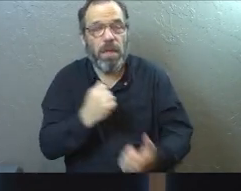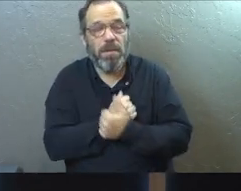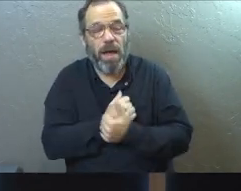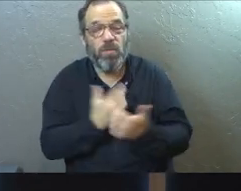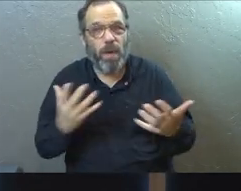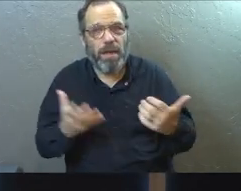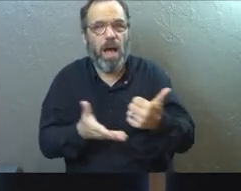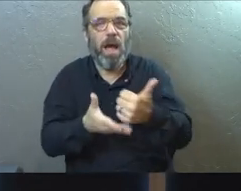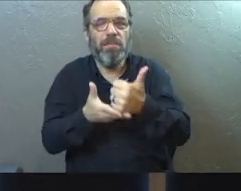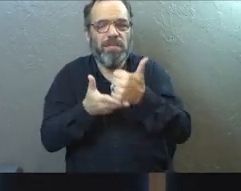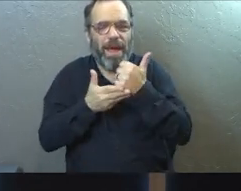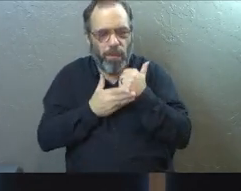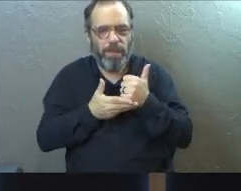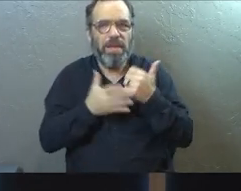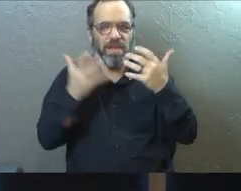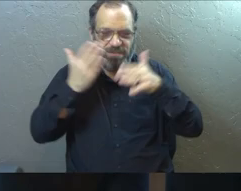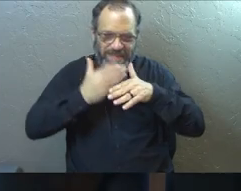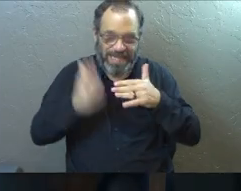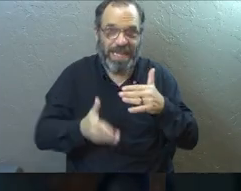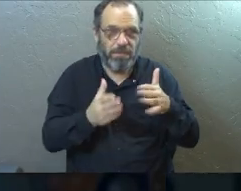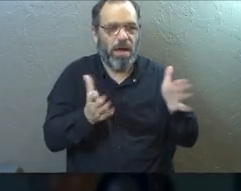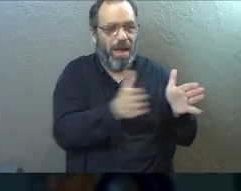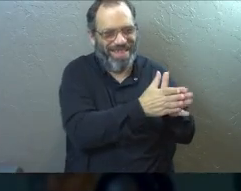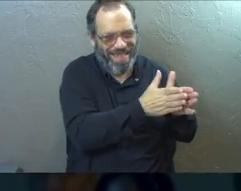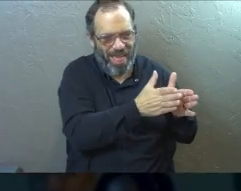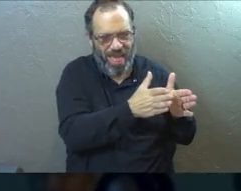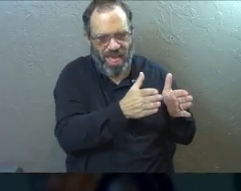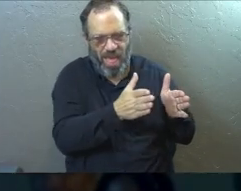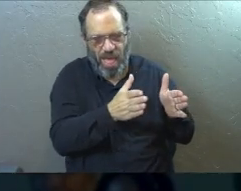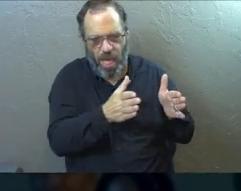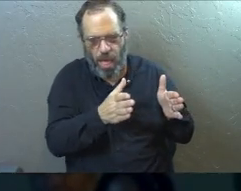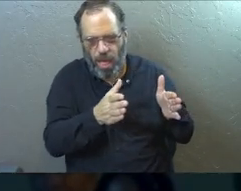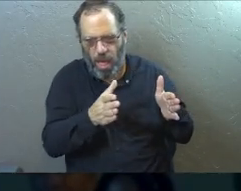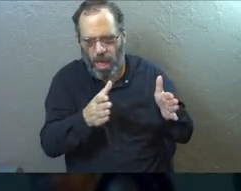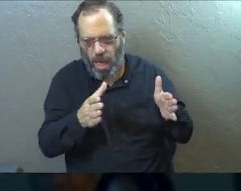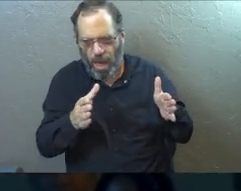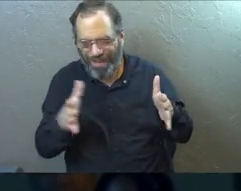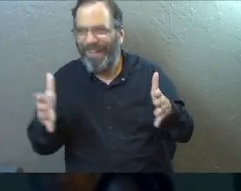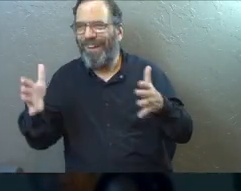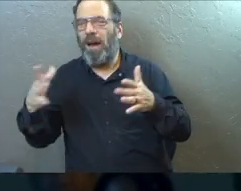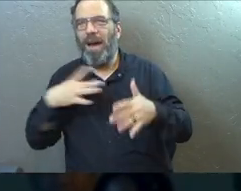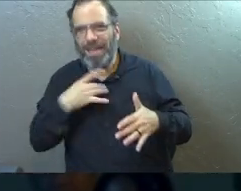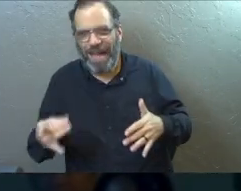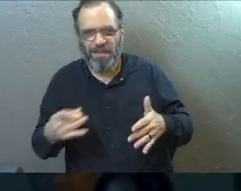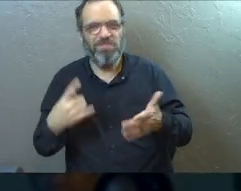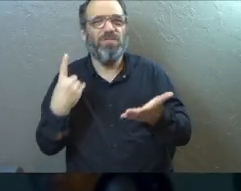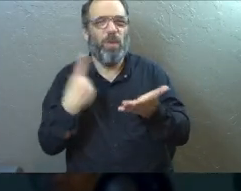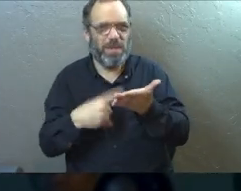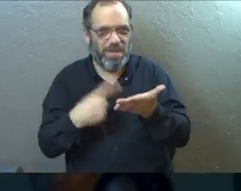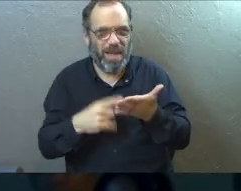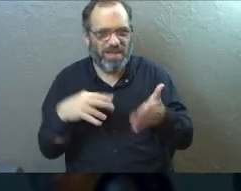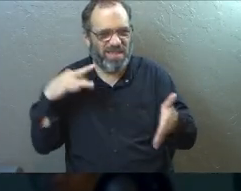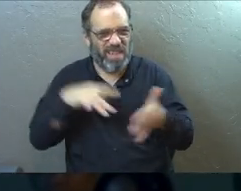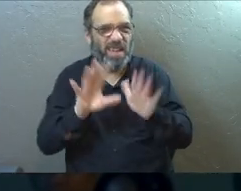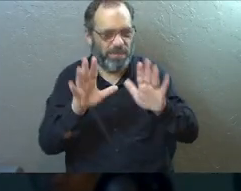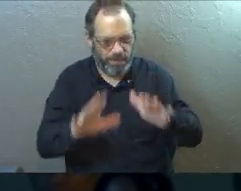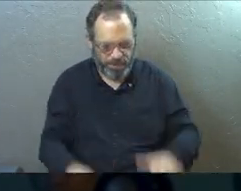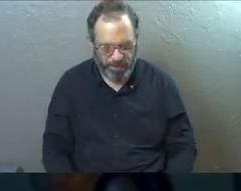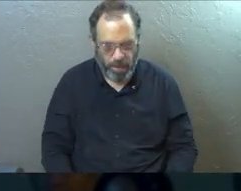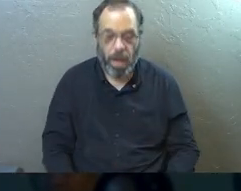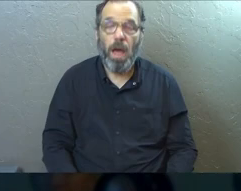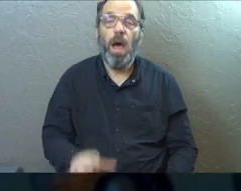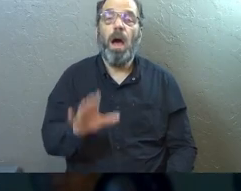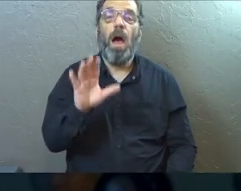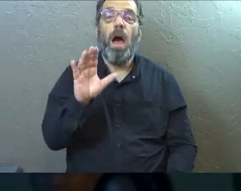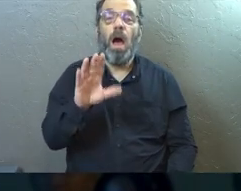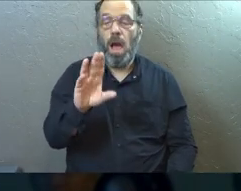get there or get back there. So we can fall back in like. And we're going to talk about that this morning. And